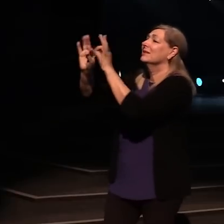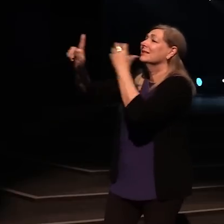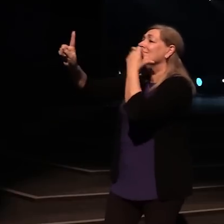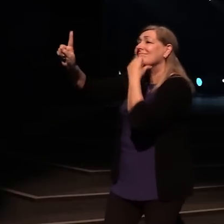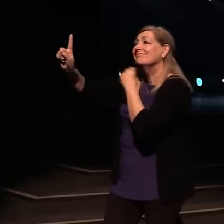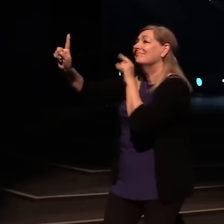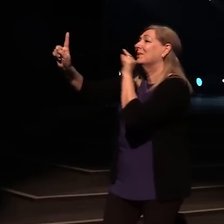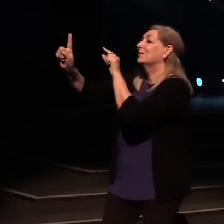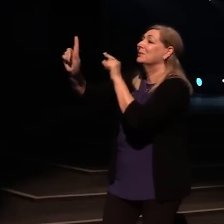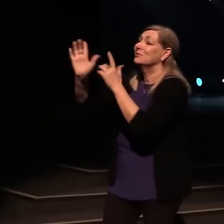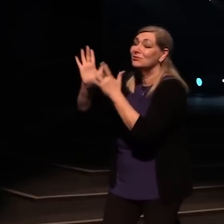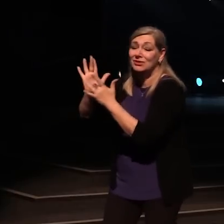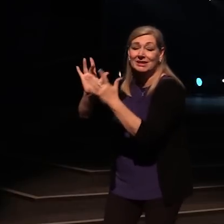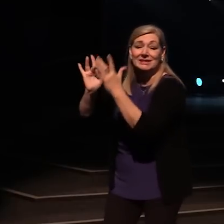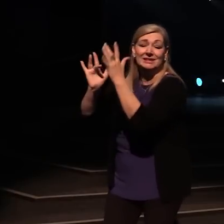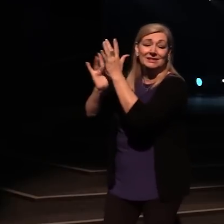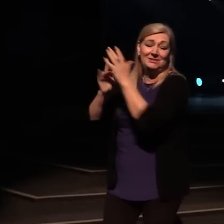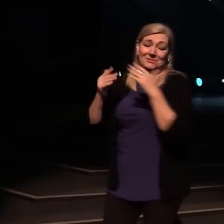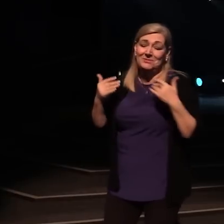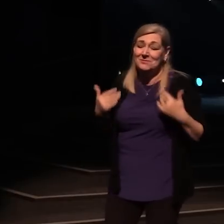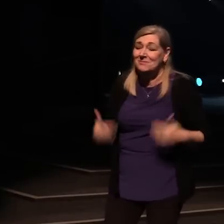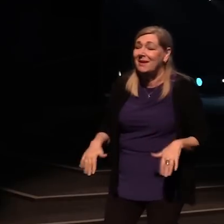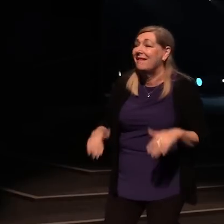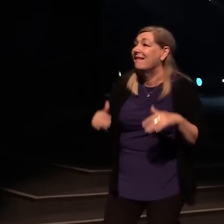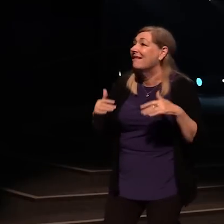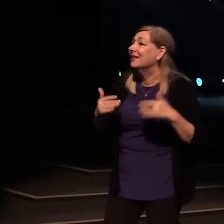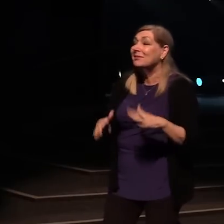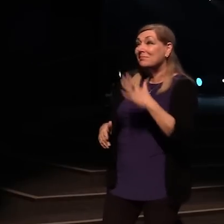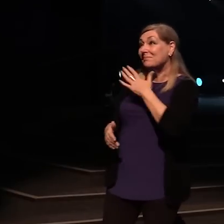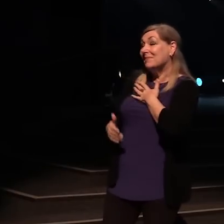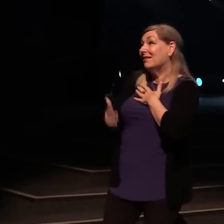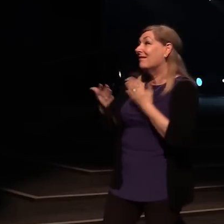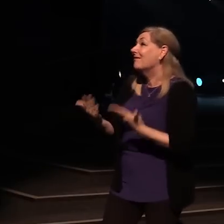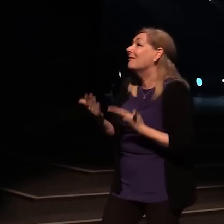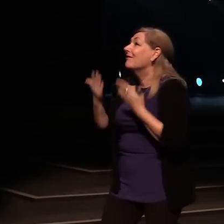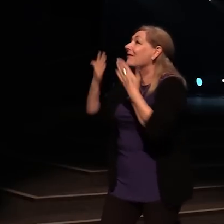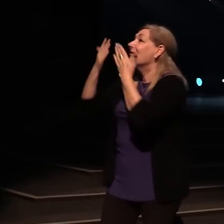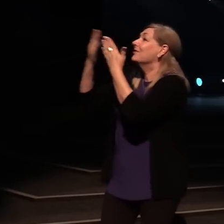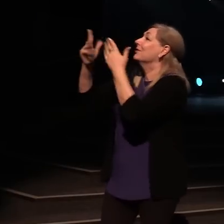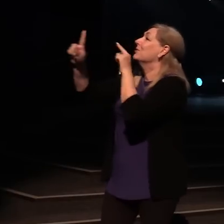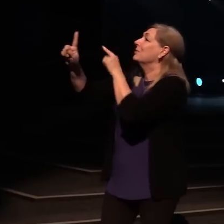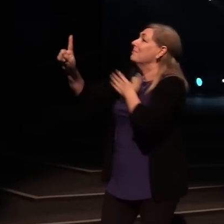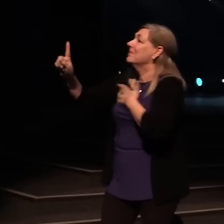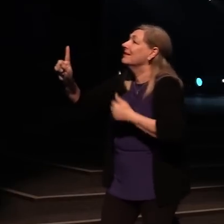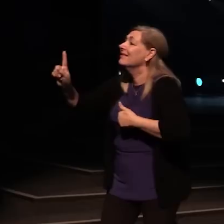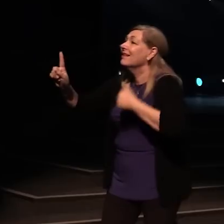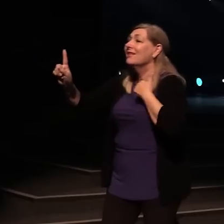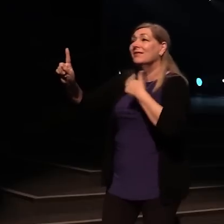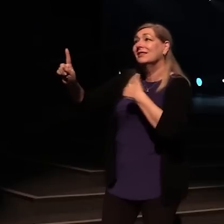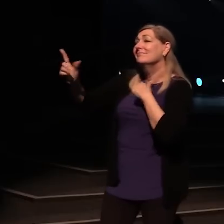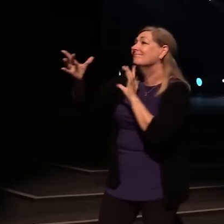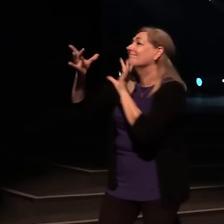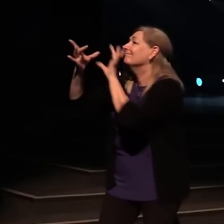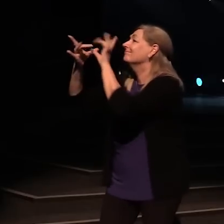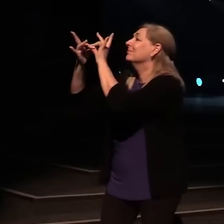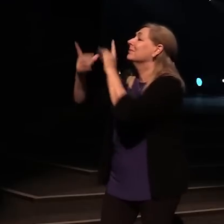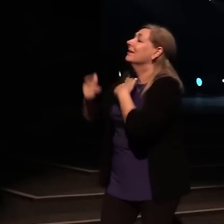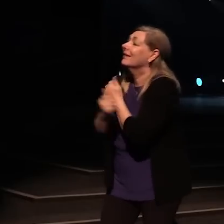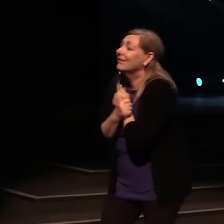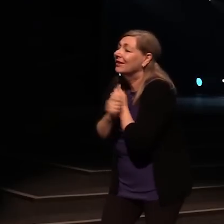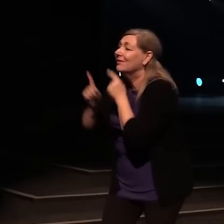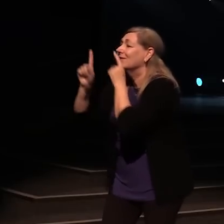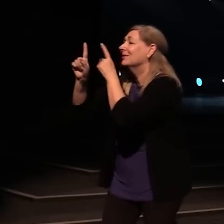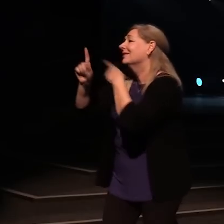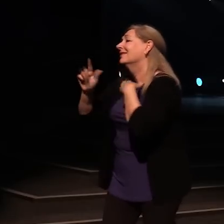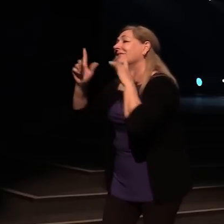Jesus Here's my offering I love you, I love you, I